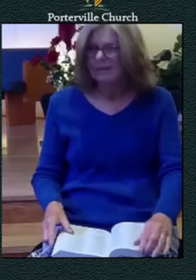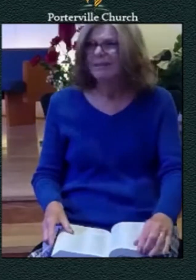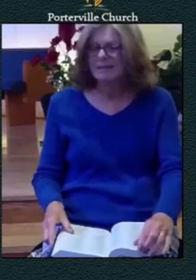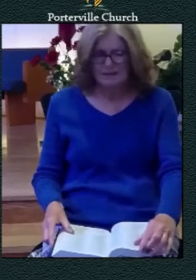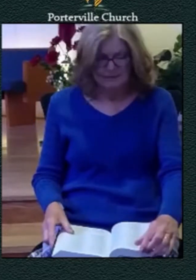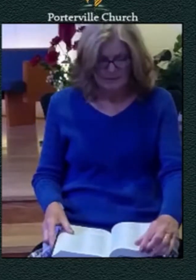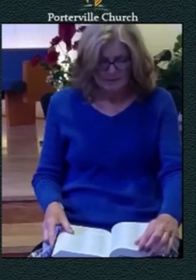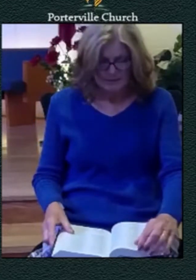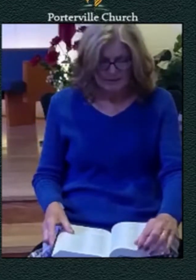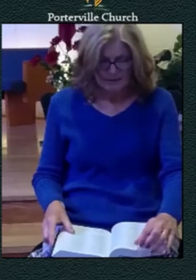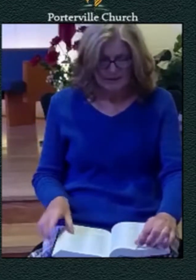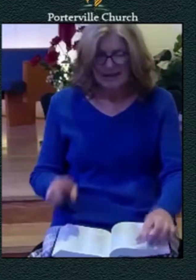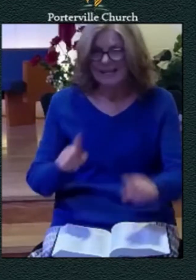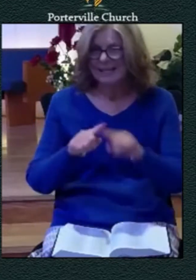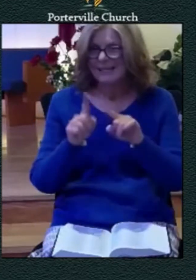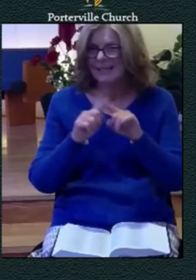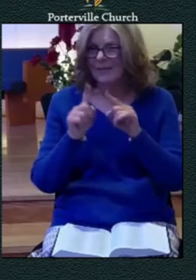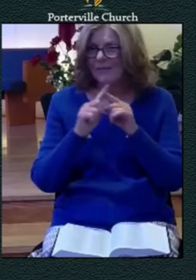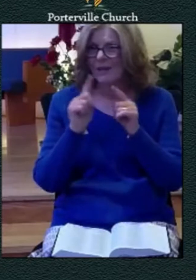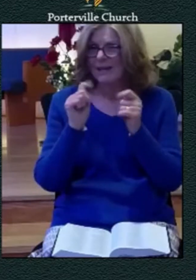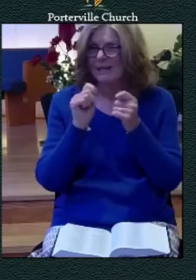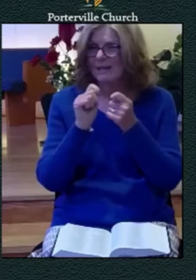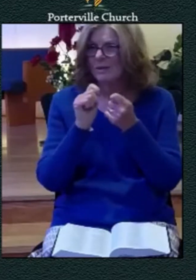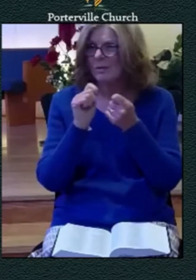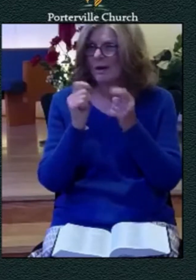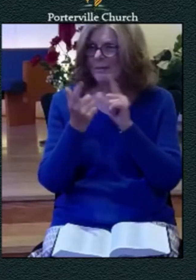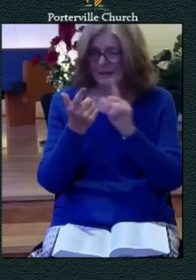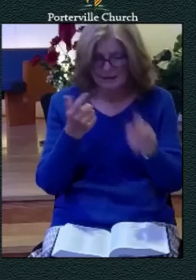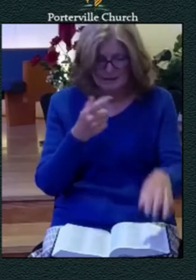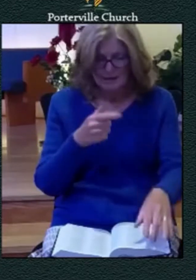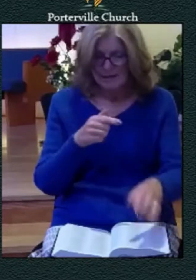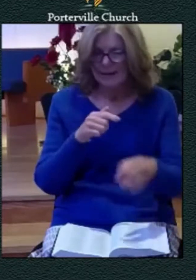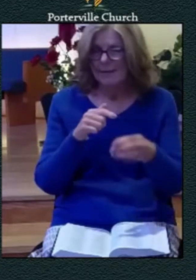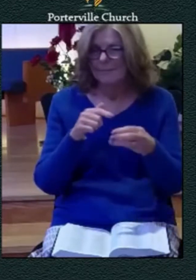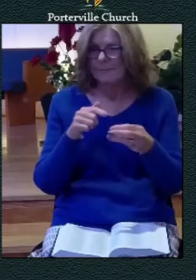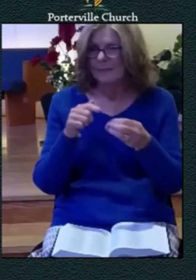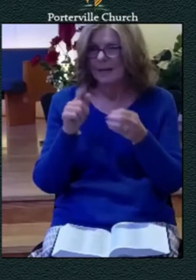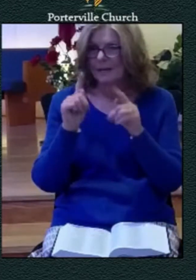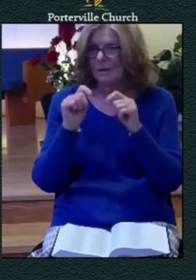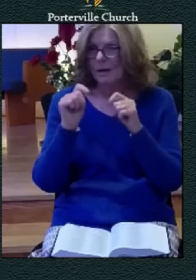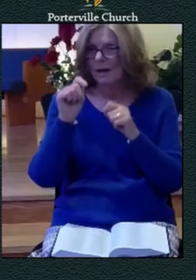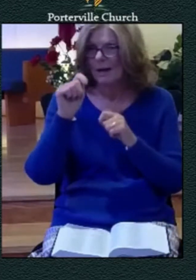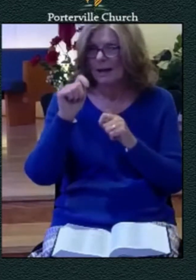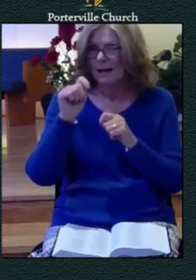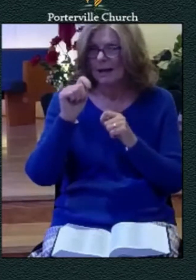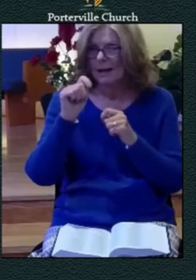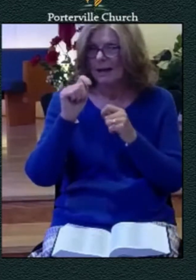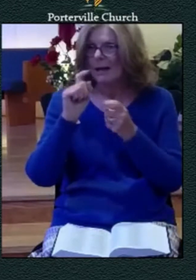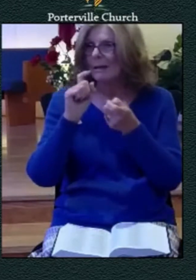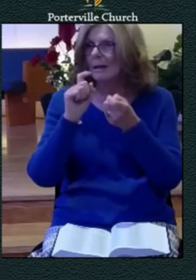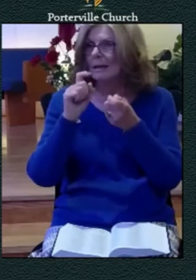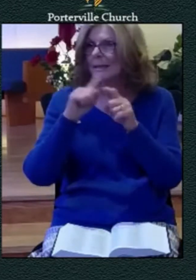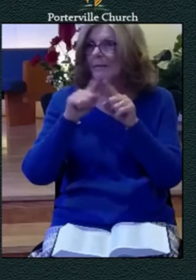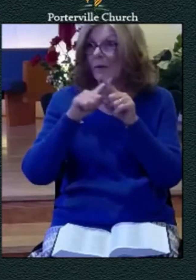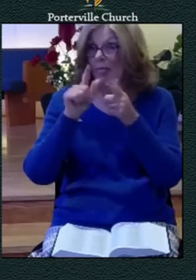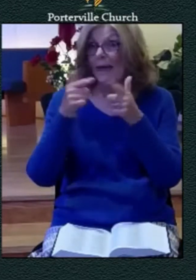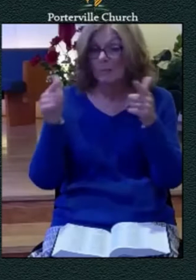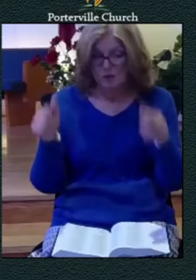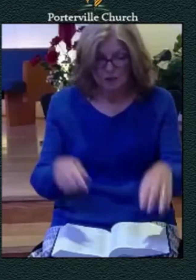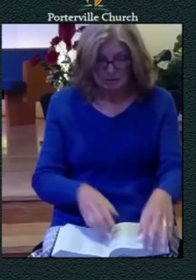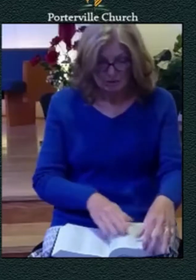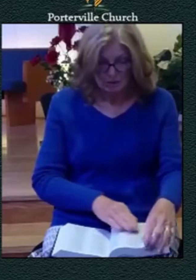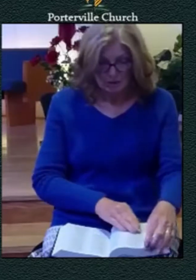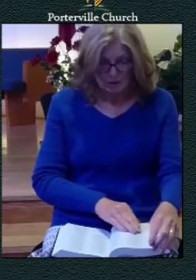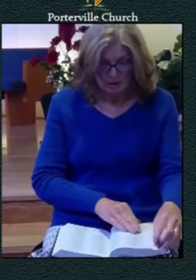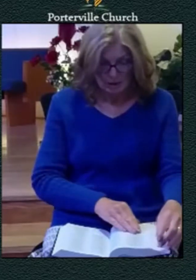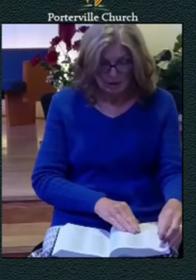verse and i don't want to go into all the detail of why i have settled down upon